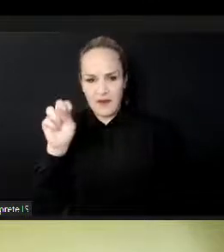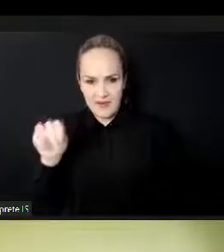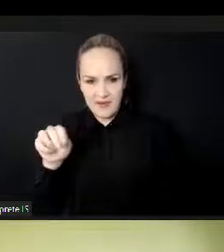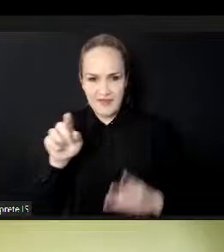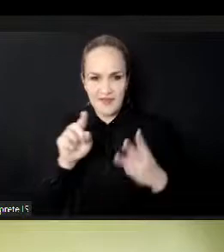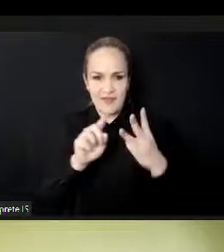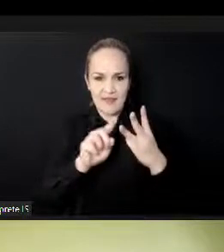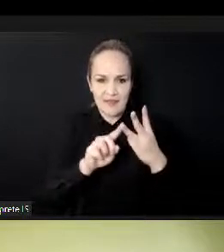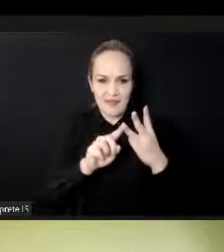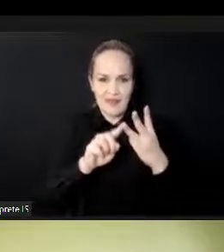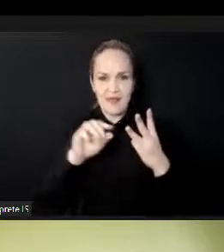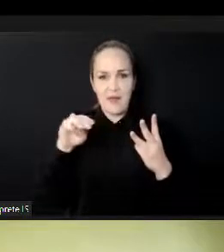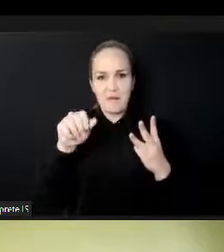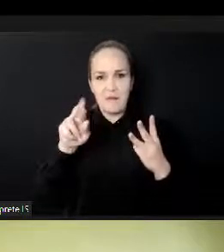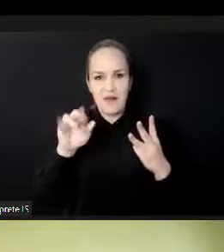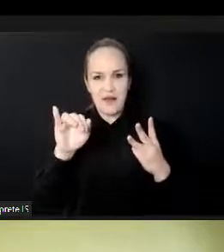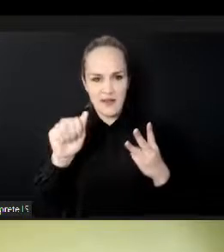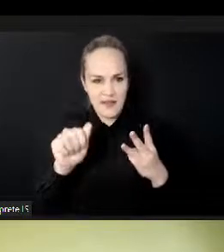get into some questions.